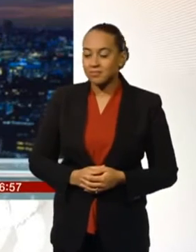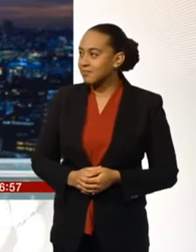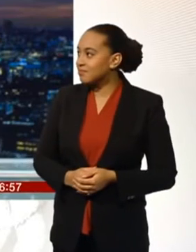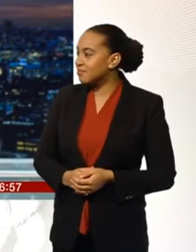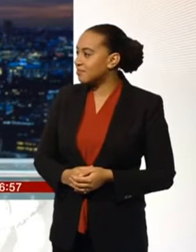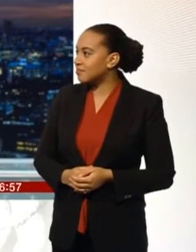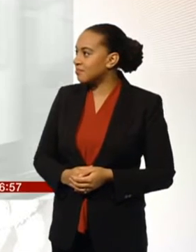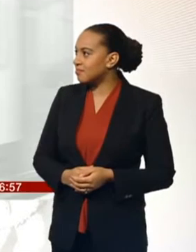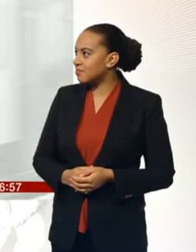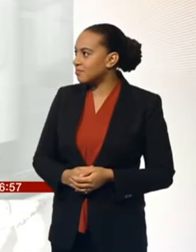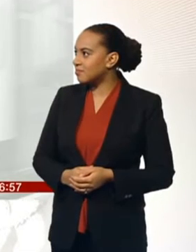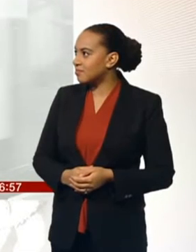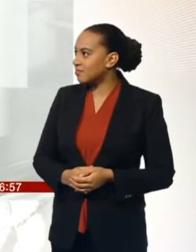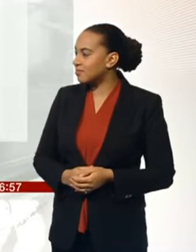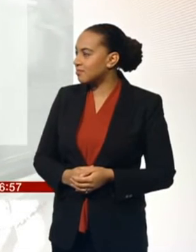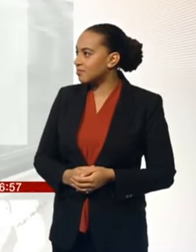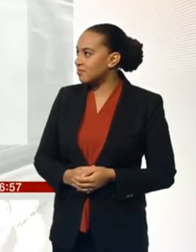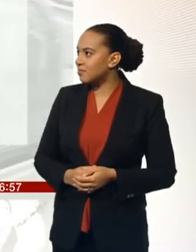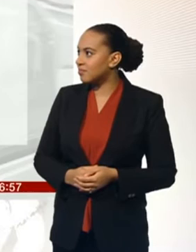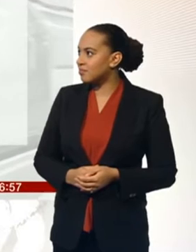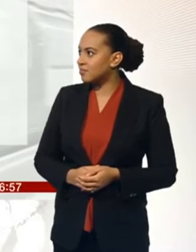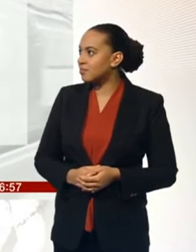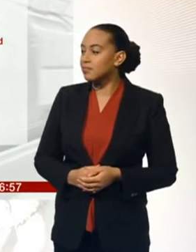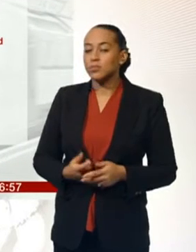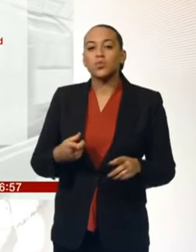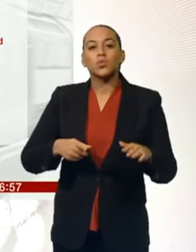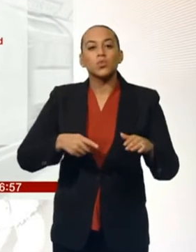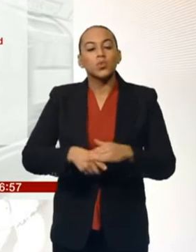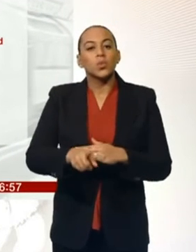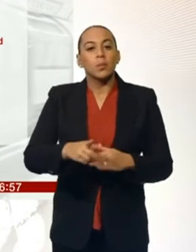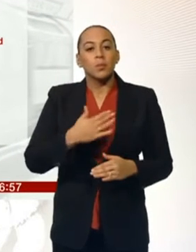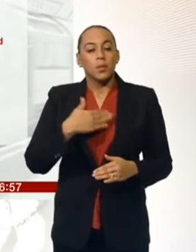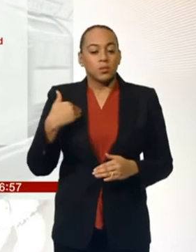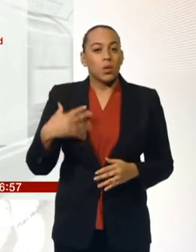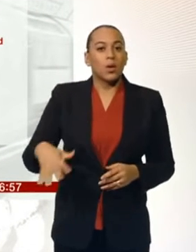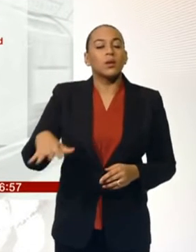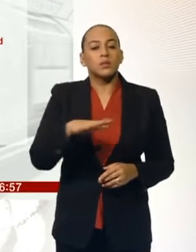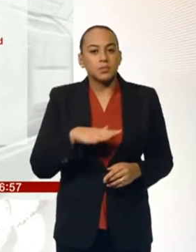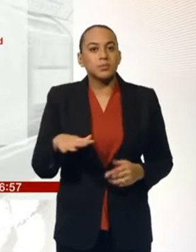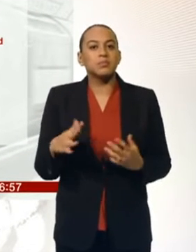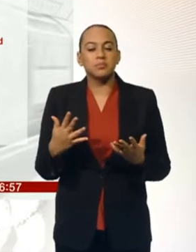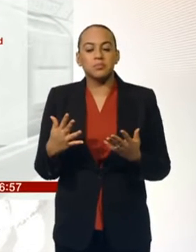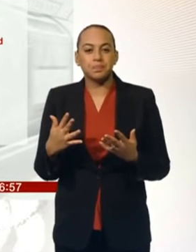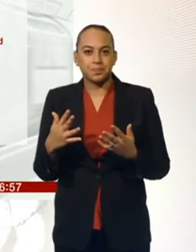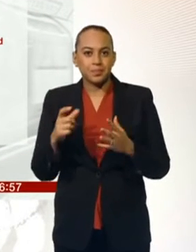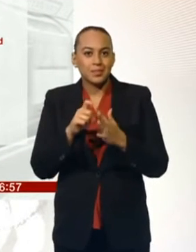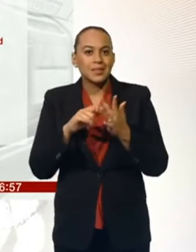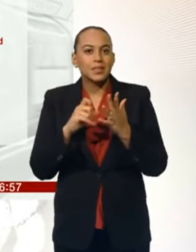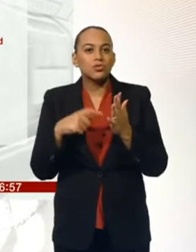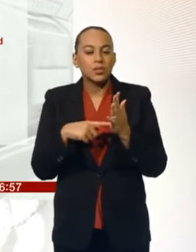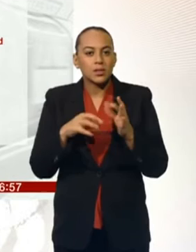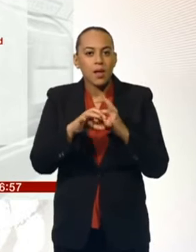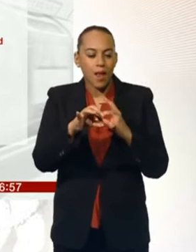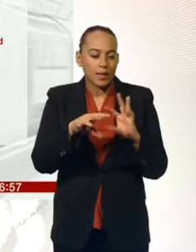let's take a look at the travel situation now. We've got a good service on most tube lines this morning. The district line is part suspended. As to